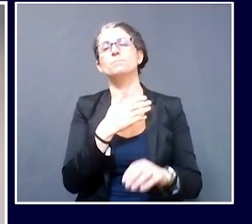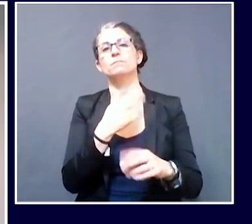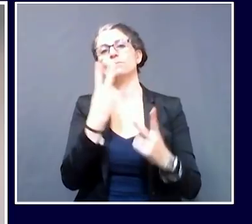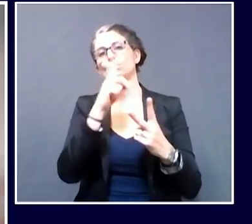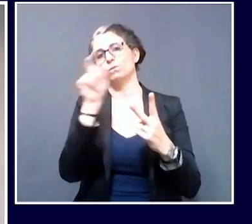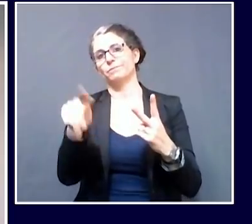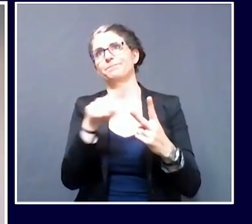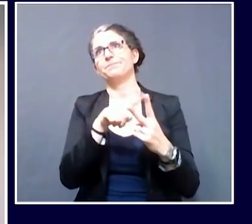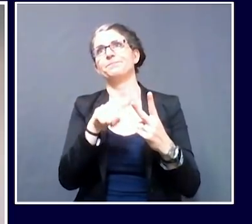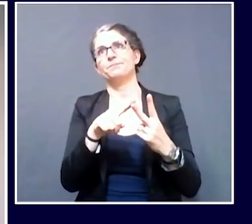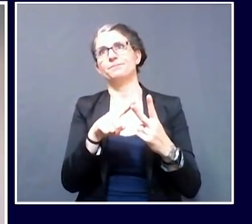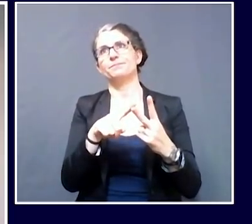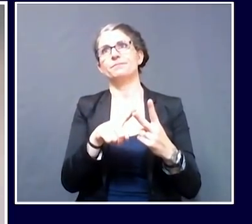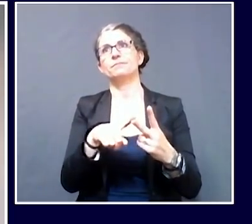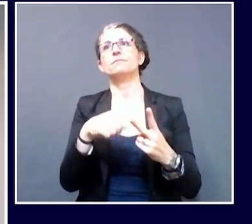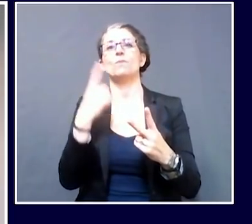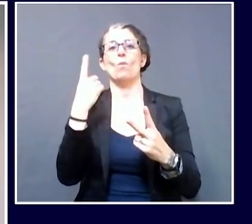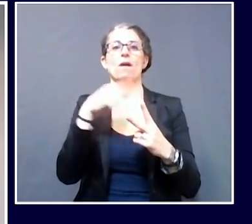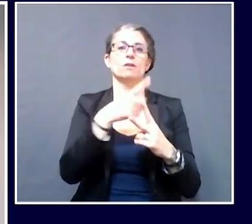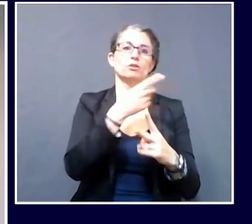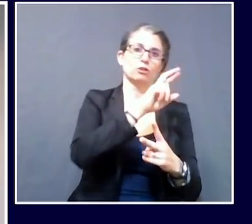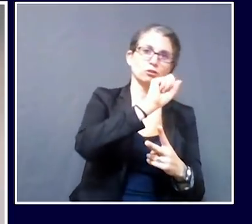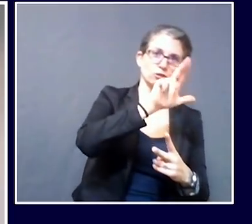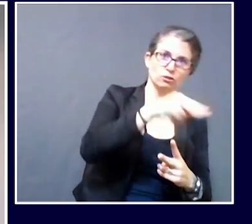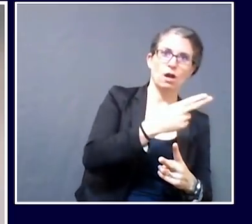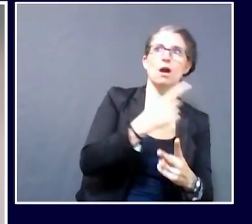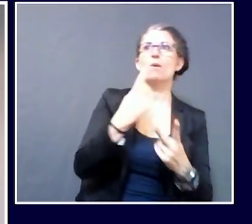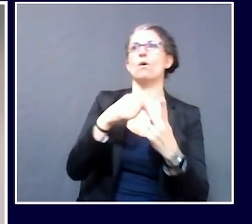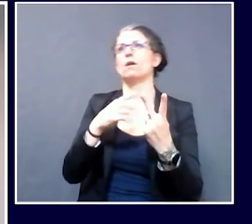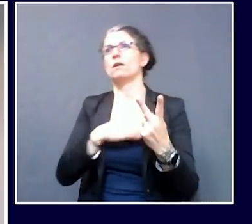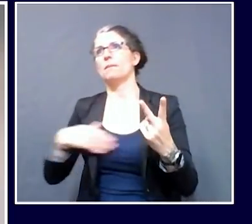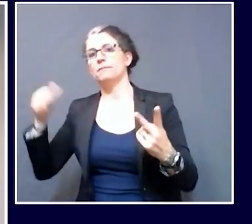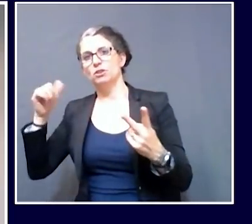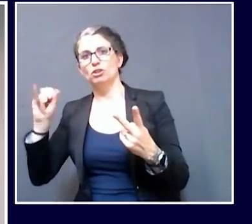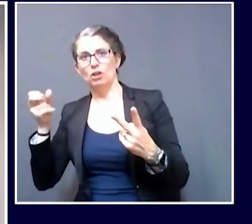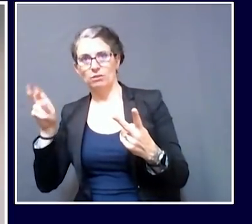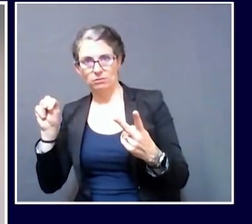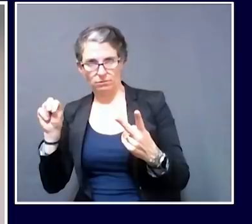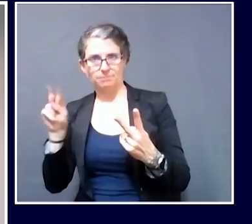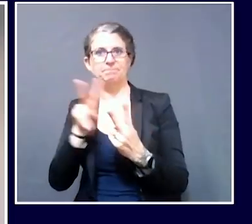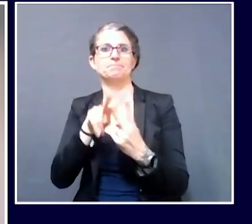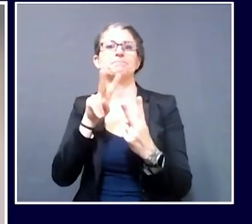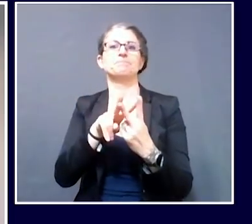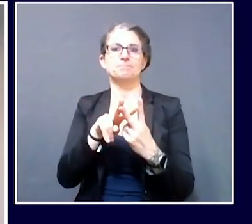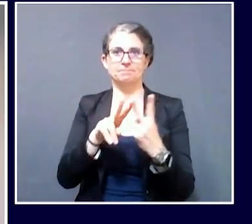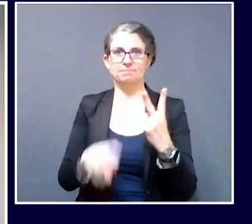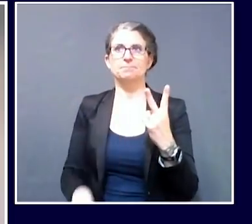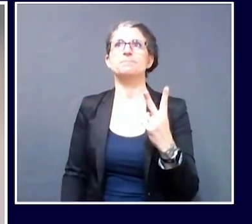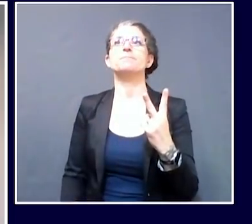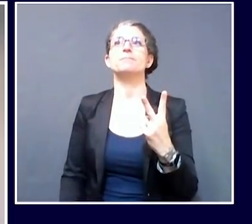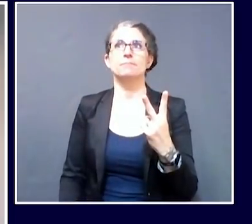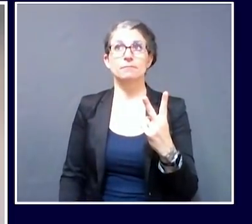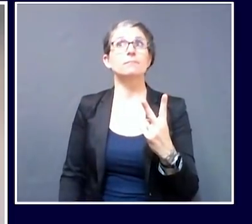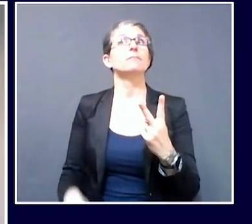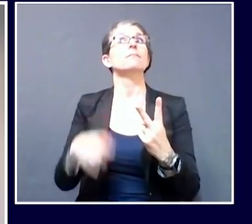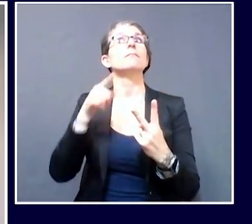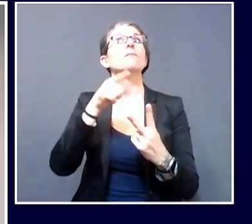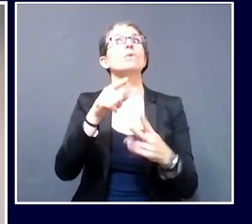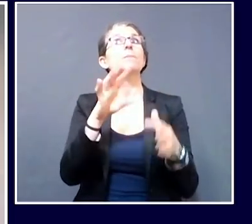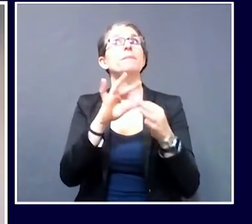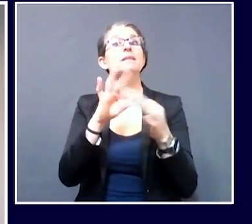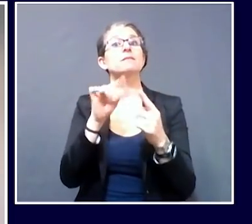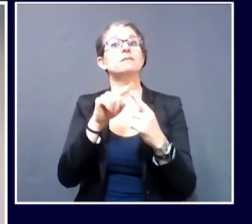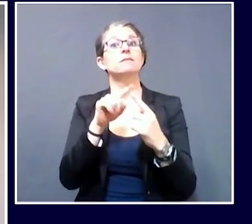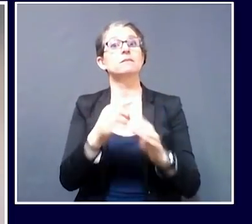one for Heather Johnson, Commissioner Johnson. The question for Dr. Shaw with Abbott, you mentioned Abbott started testing weekly